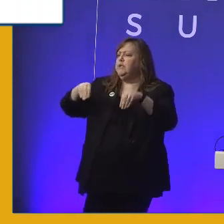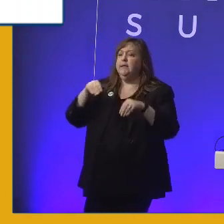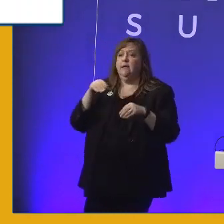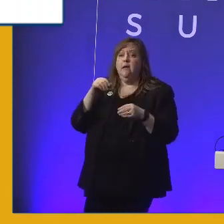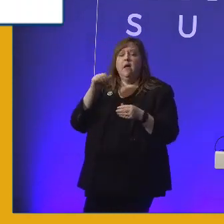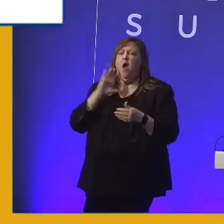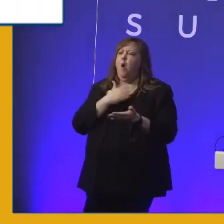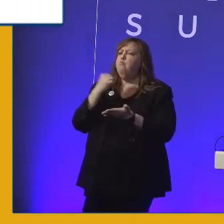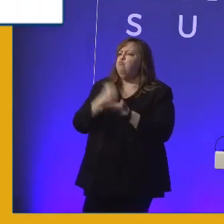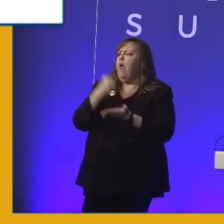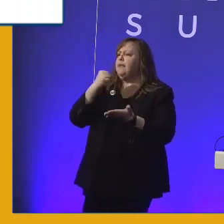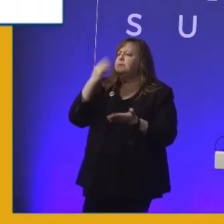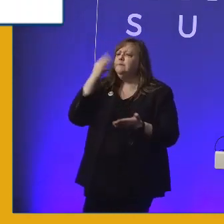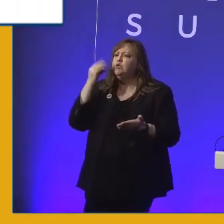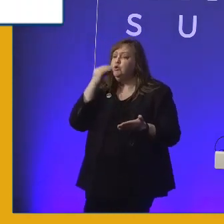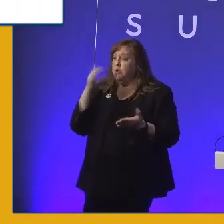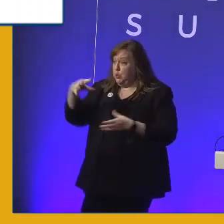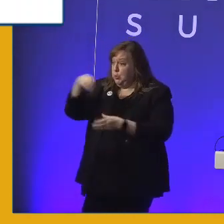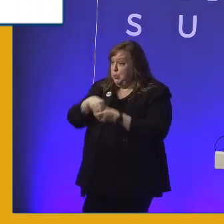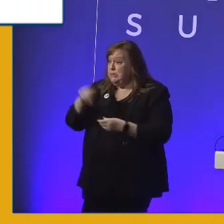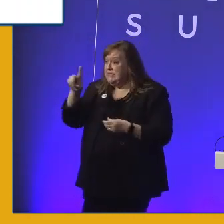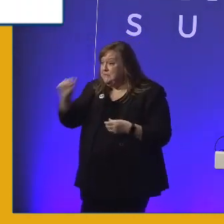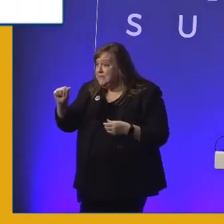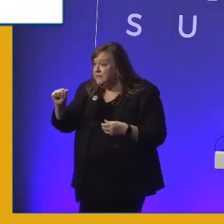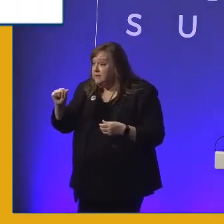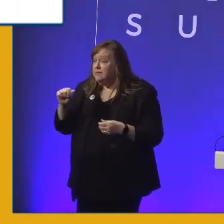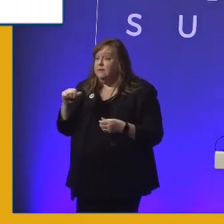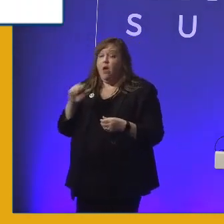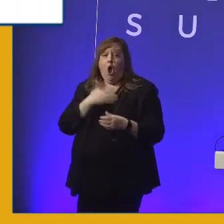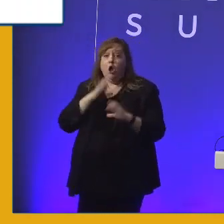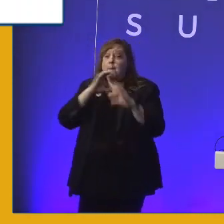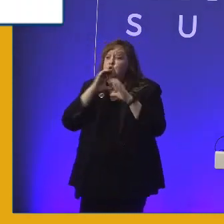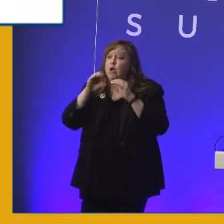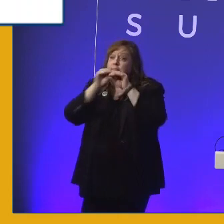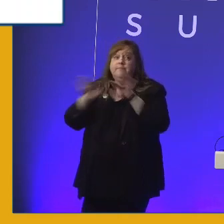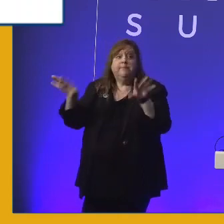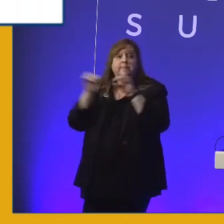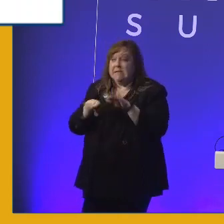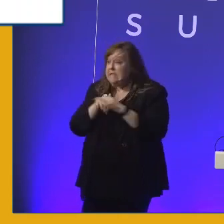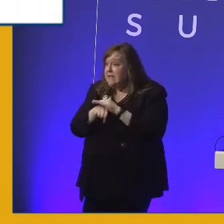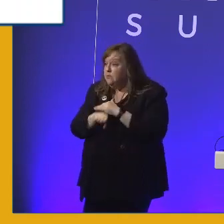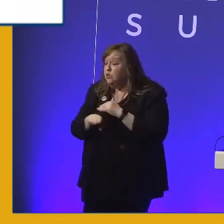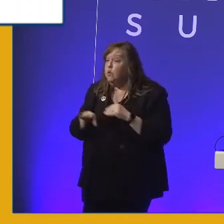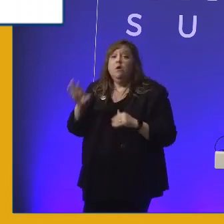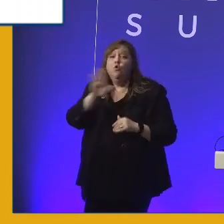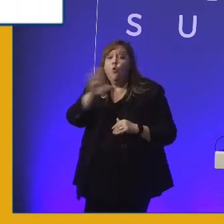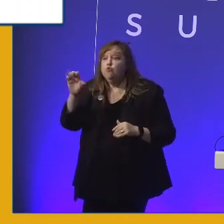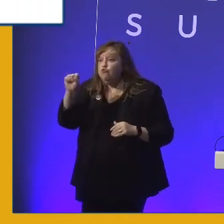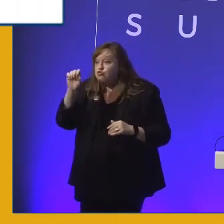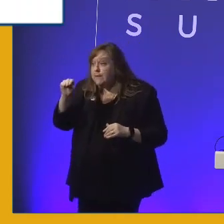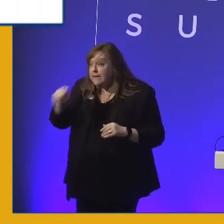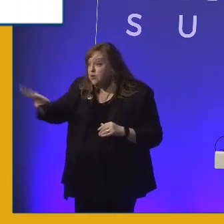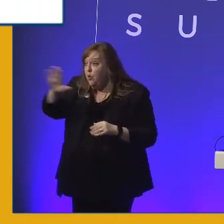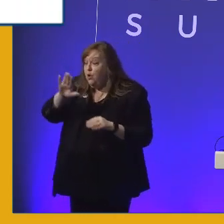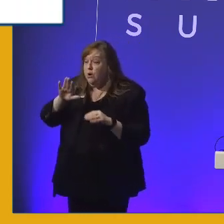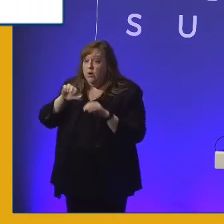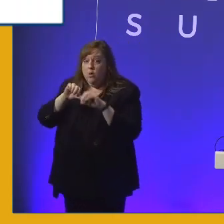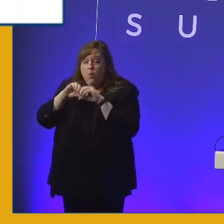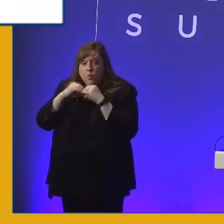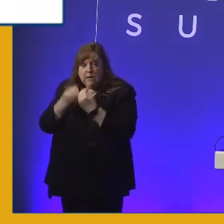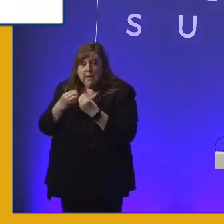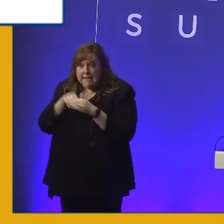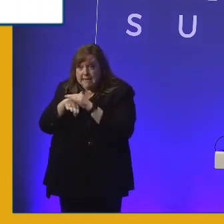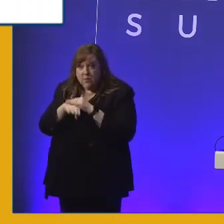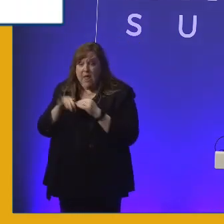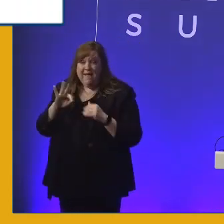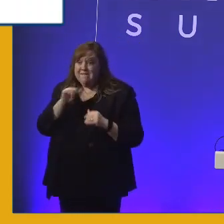disabilities? Are our comms accessible? Easy one. Are your social media, is your social media within your organization accessible? And